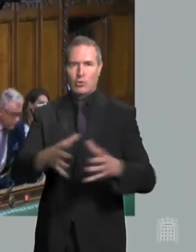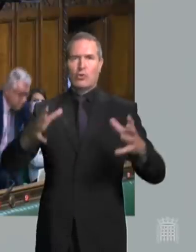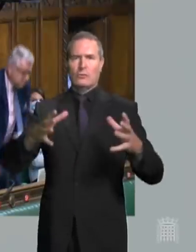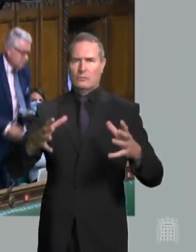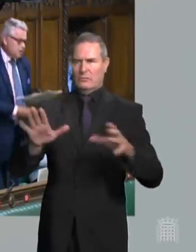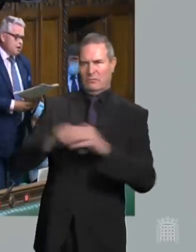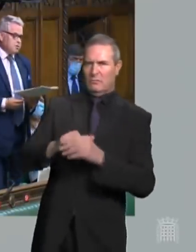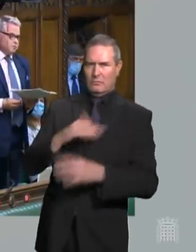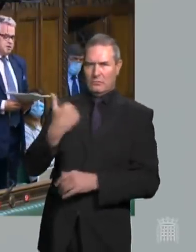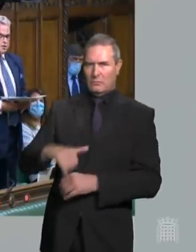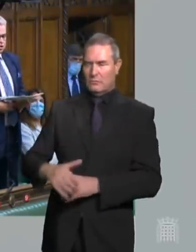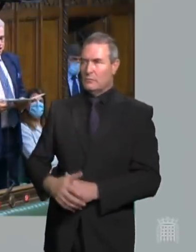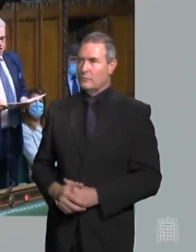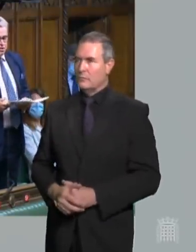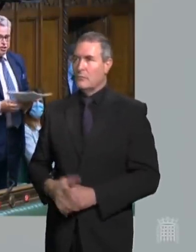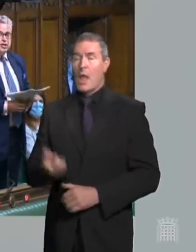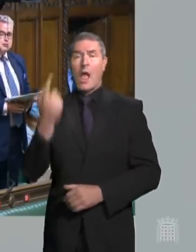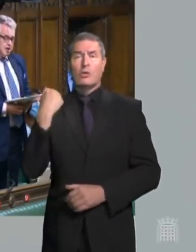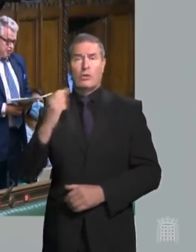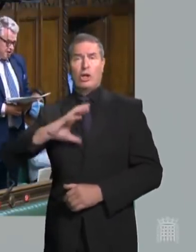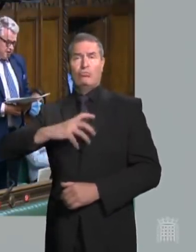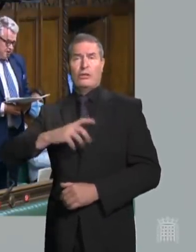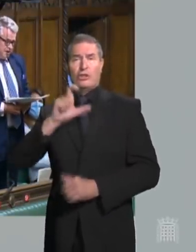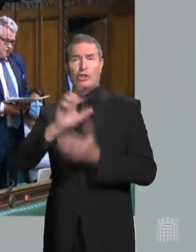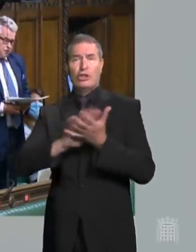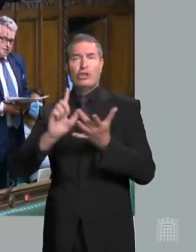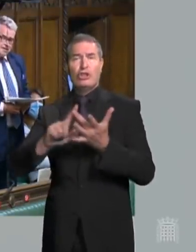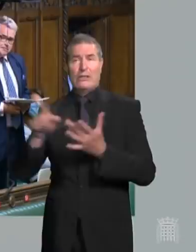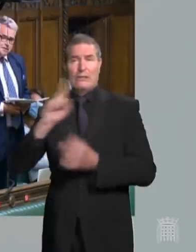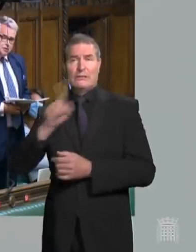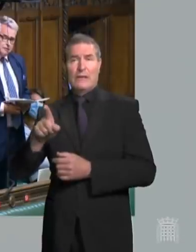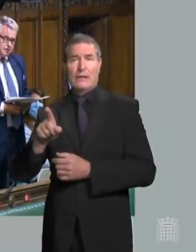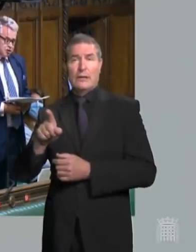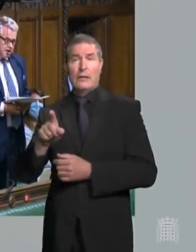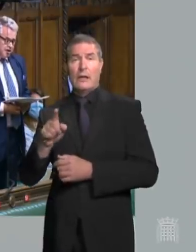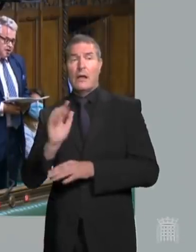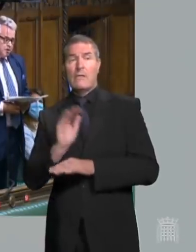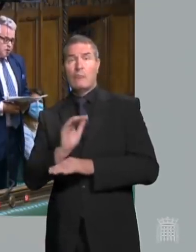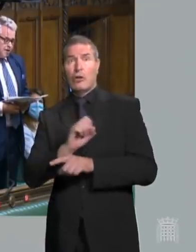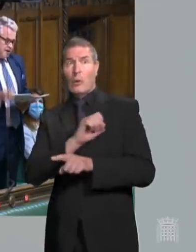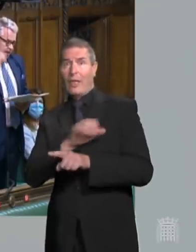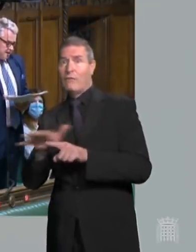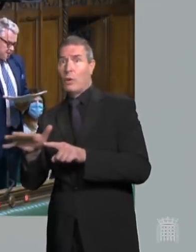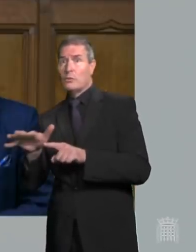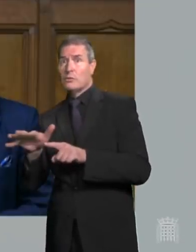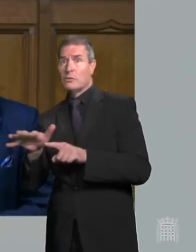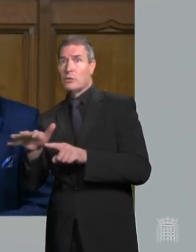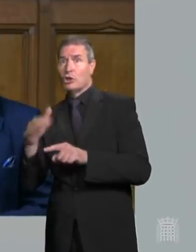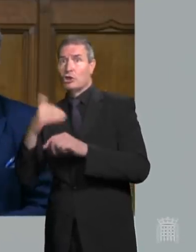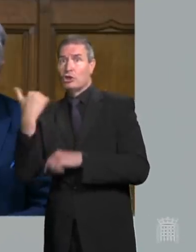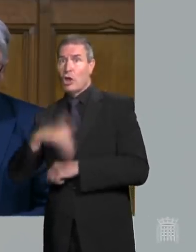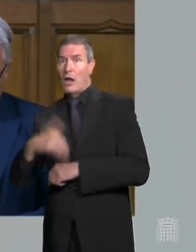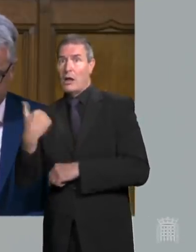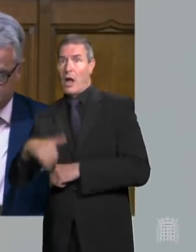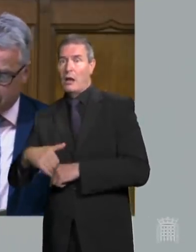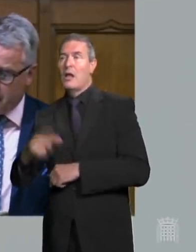Blotten. Thank you, Mr Speaker. Last week, President Xi cheerily threatened that any foreigners attempting to influence China will have their heads bashed